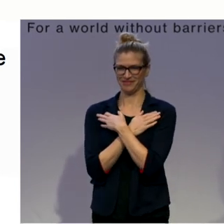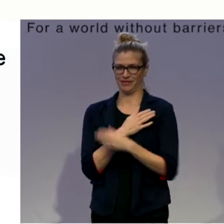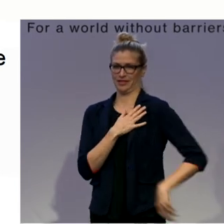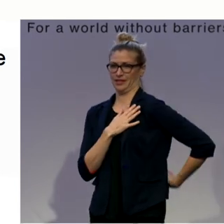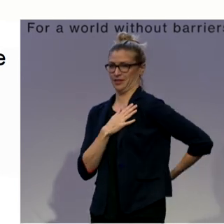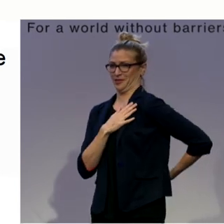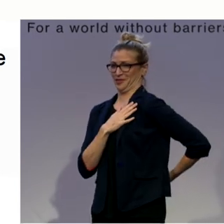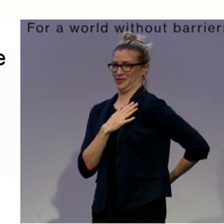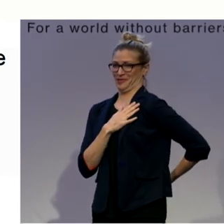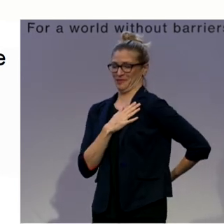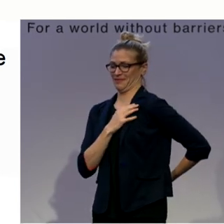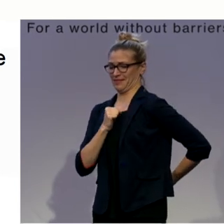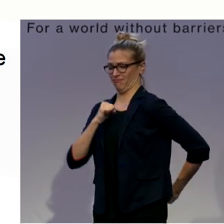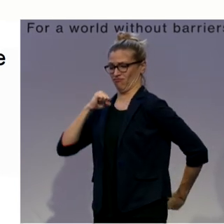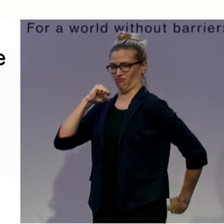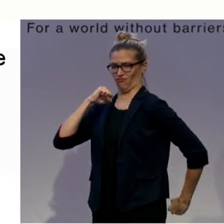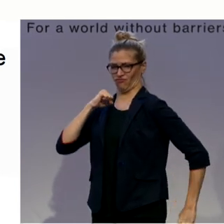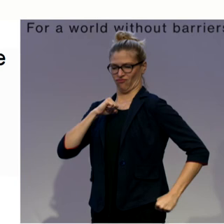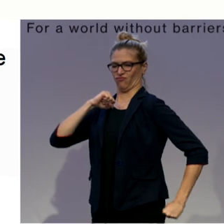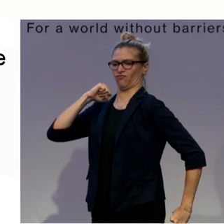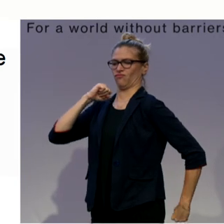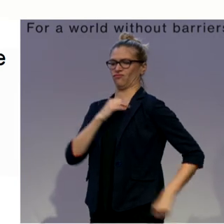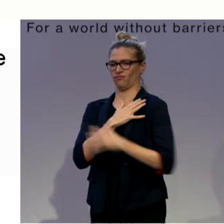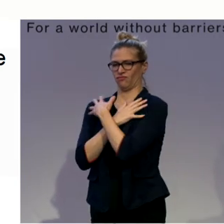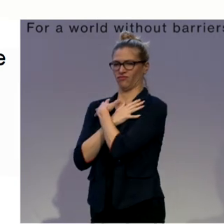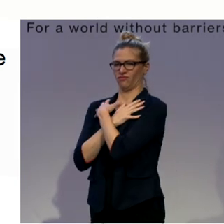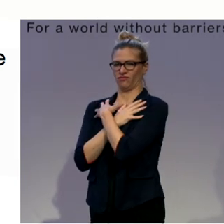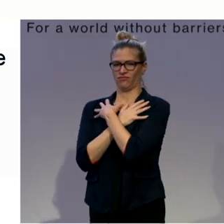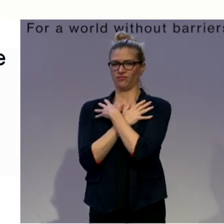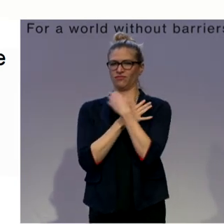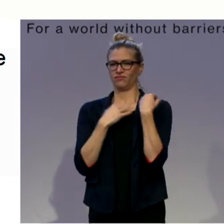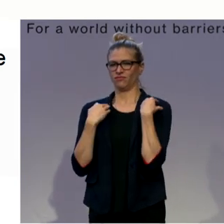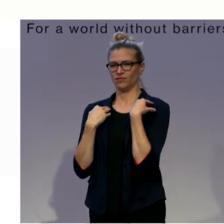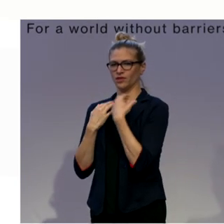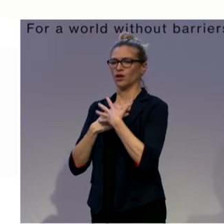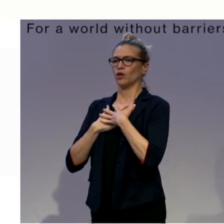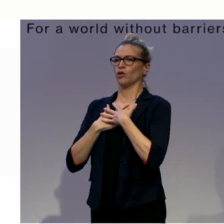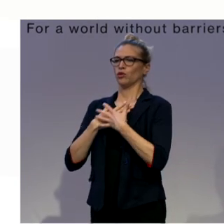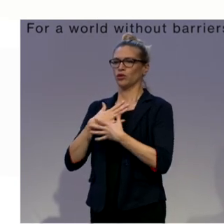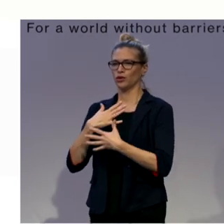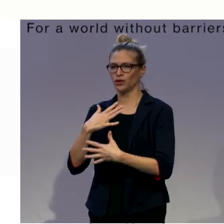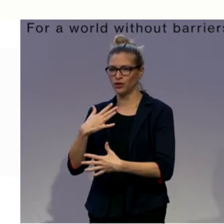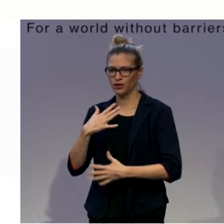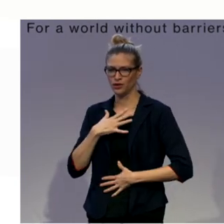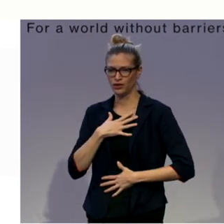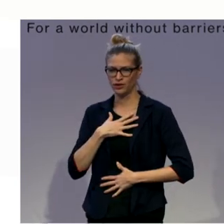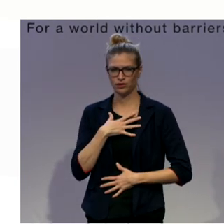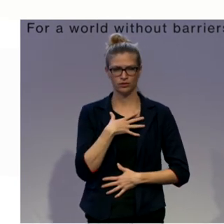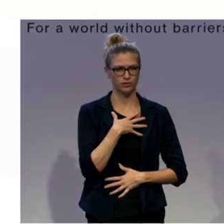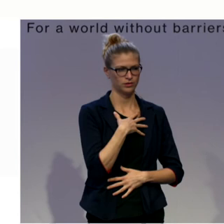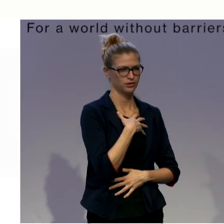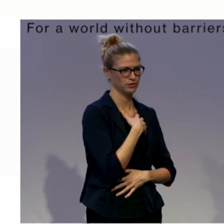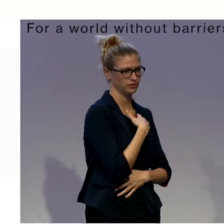tall with your tall neck. And to your left side. Inhale and rotate. Let's do it again.